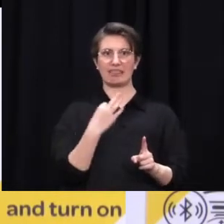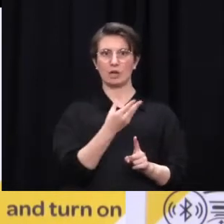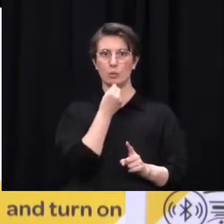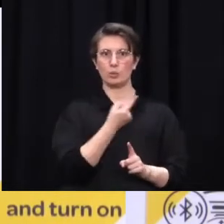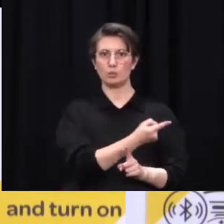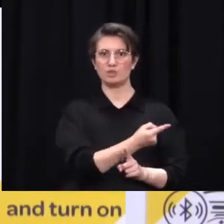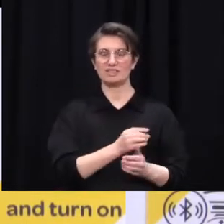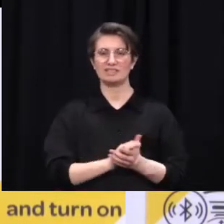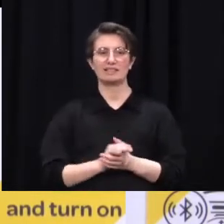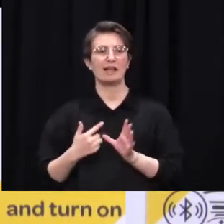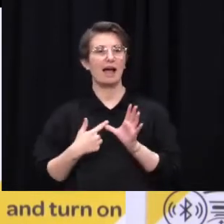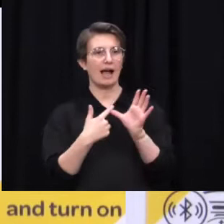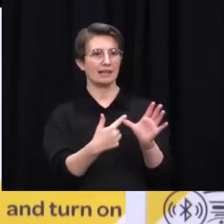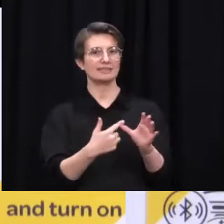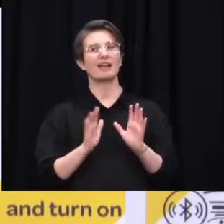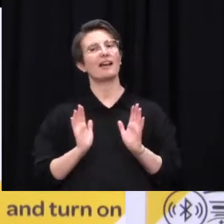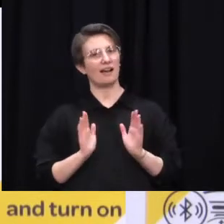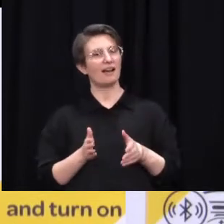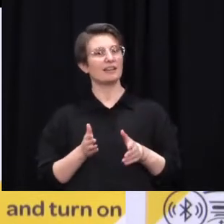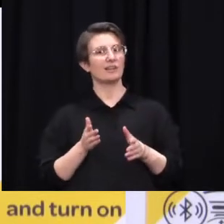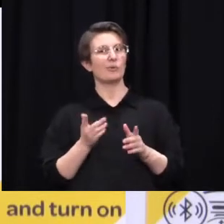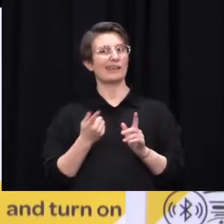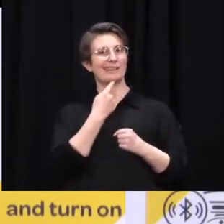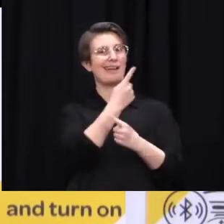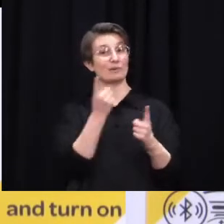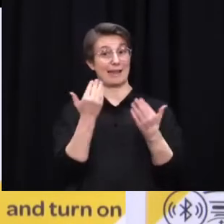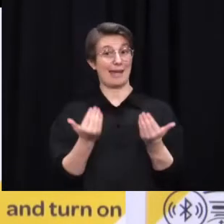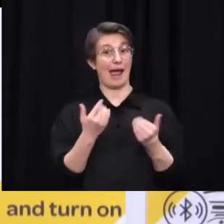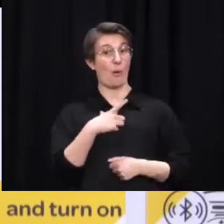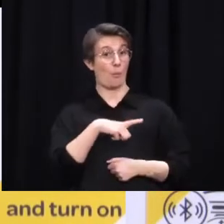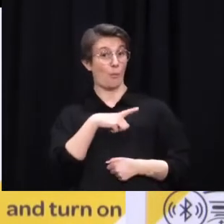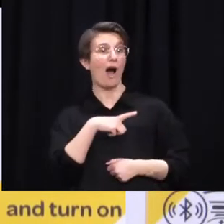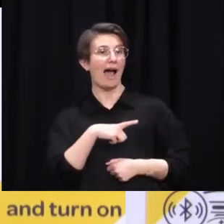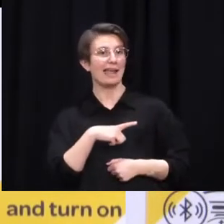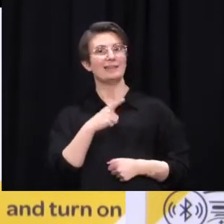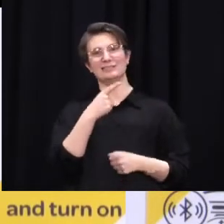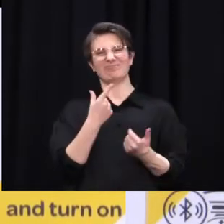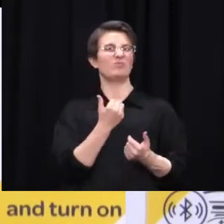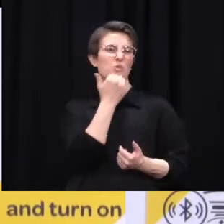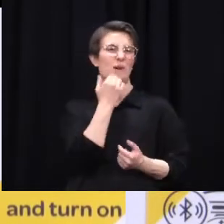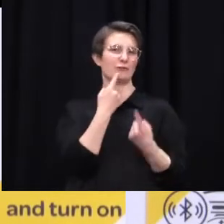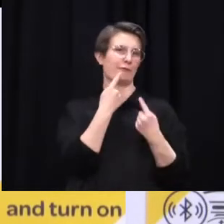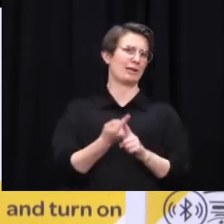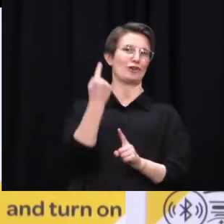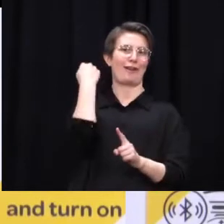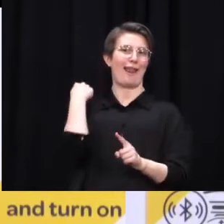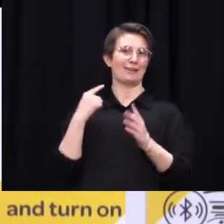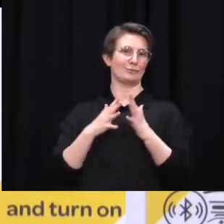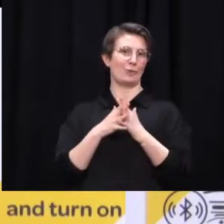Wednesday when everyone had to stay home anyway. But we're announcing it now so that people know that that's what they should expect when the lockdown